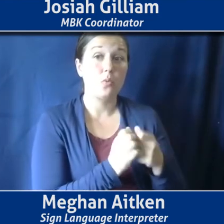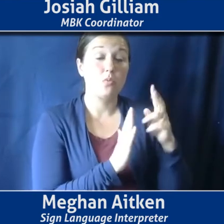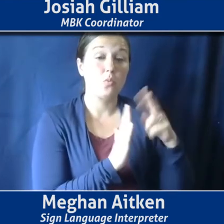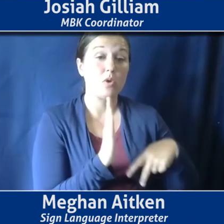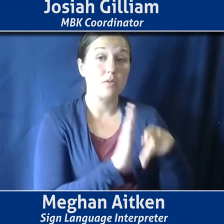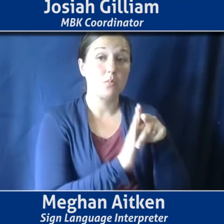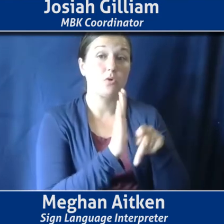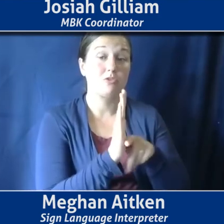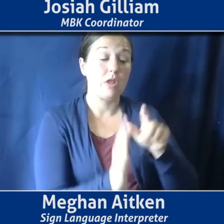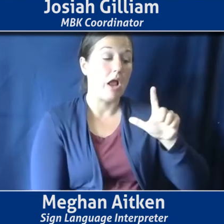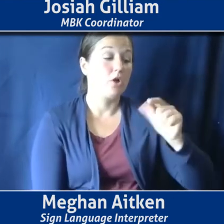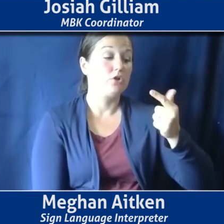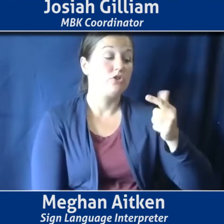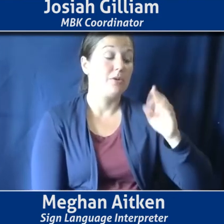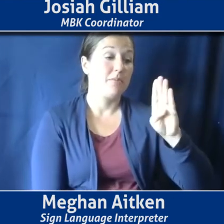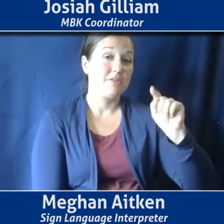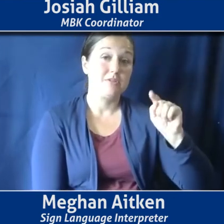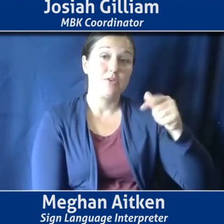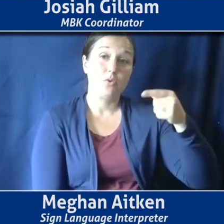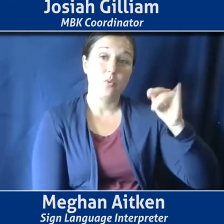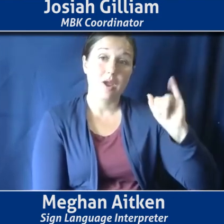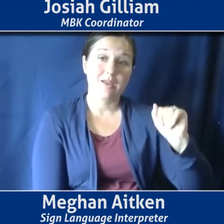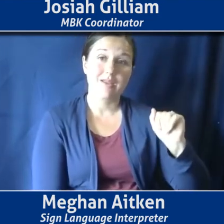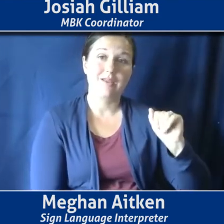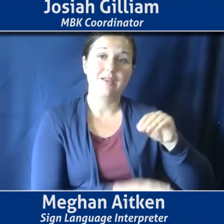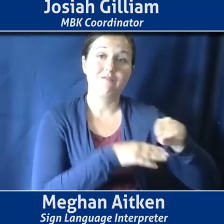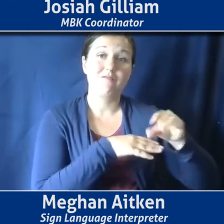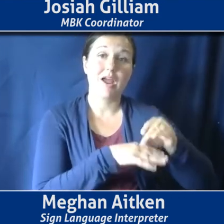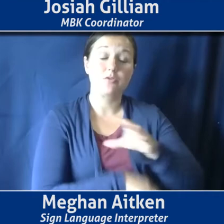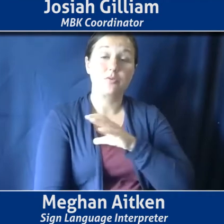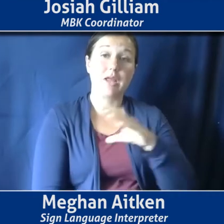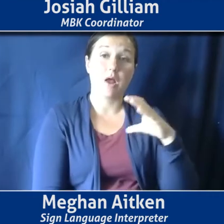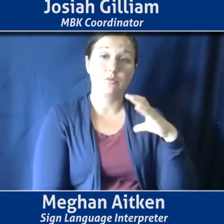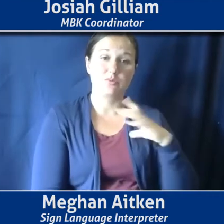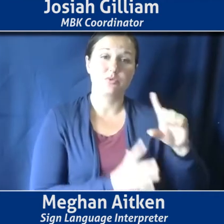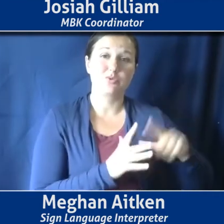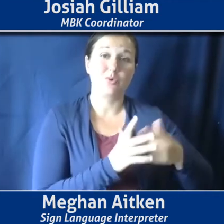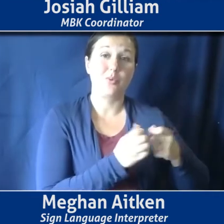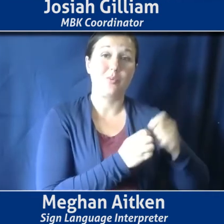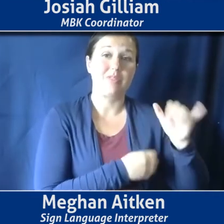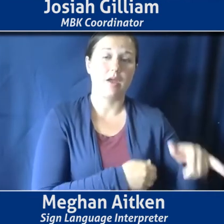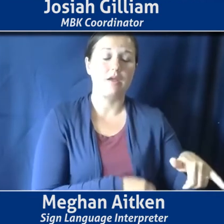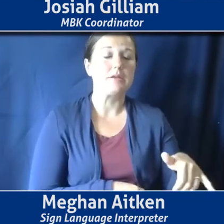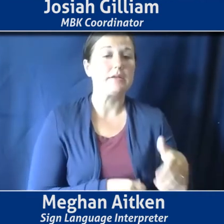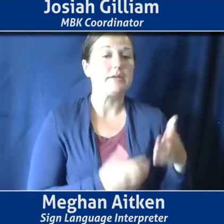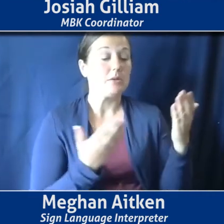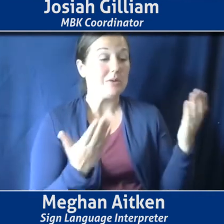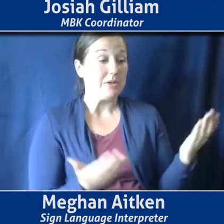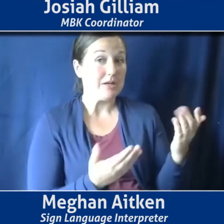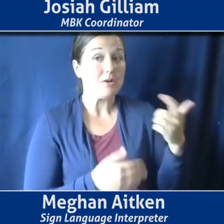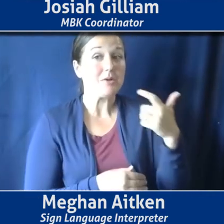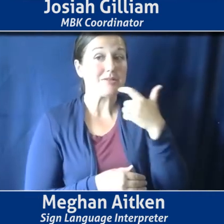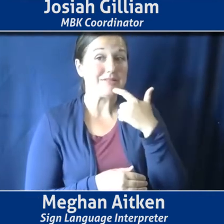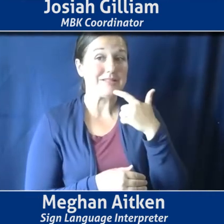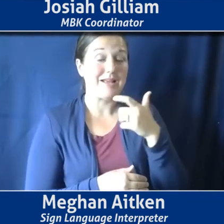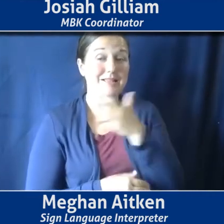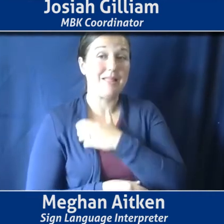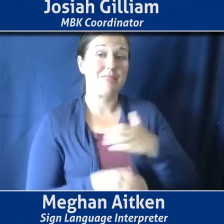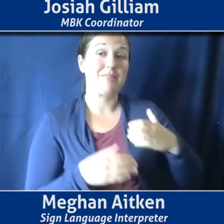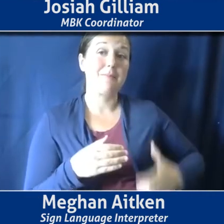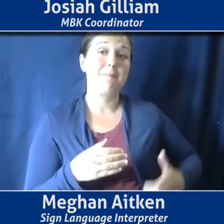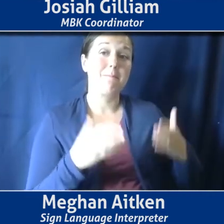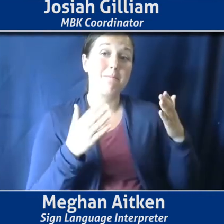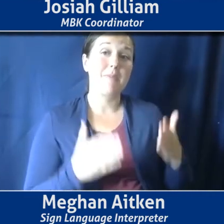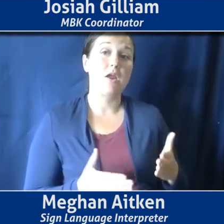LGBTQIA Advisory Council that's on the website. Uh, and just to start there. So it says, uh, here that the mayor's LGBTQIA